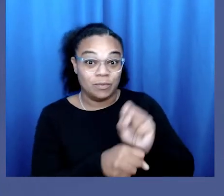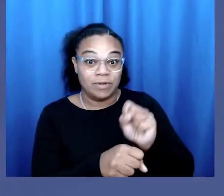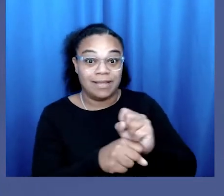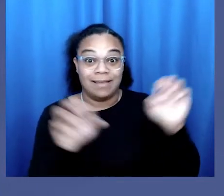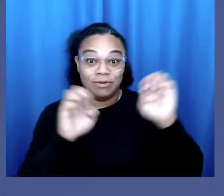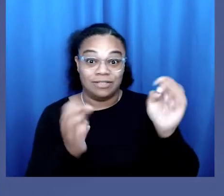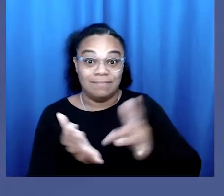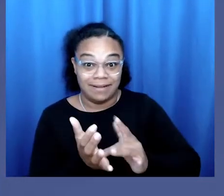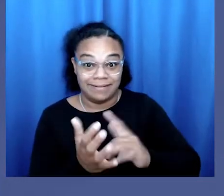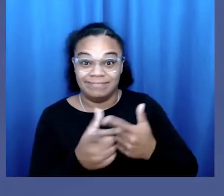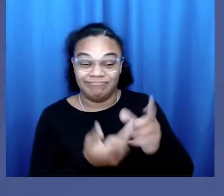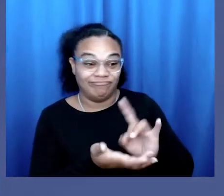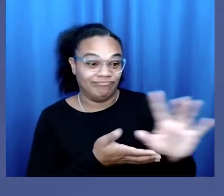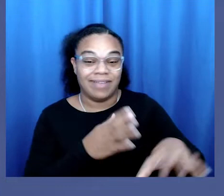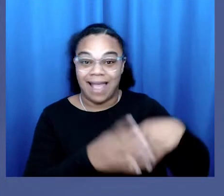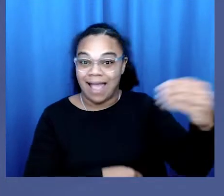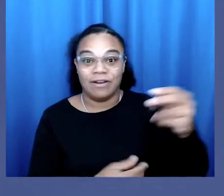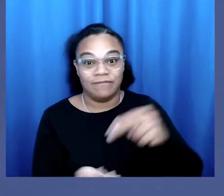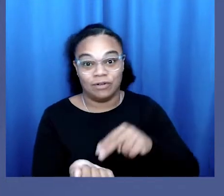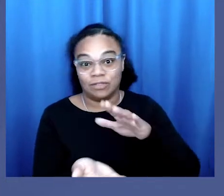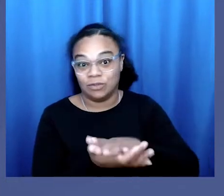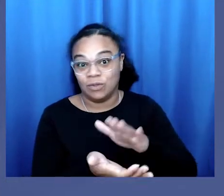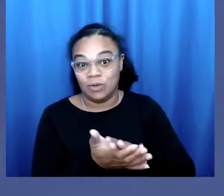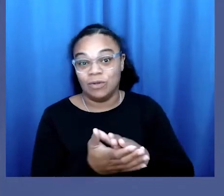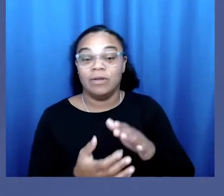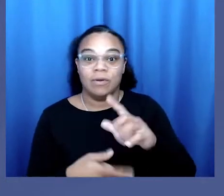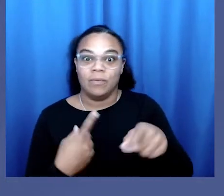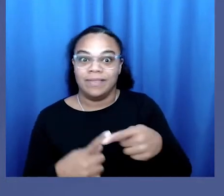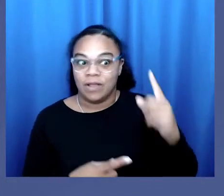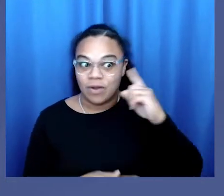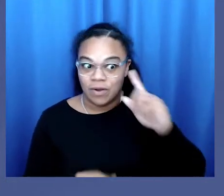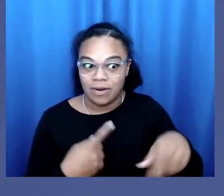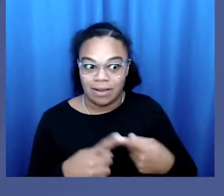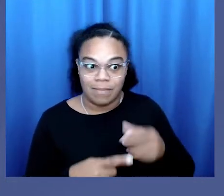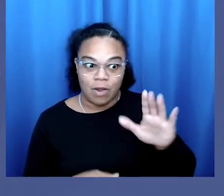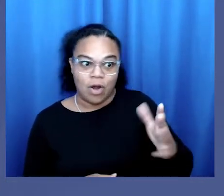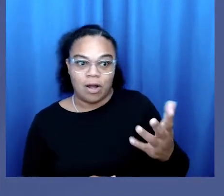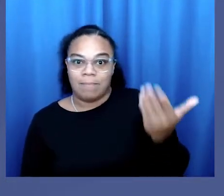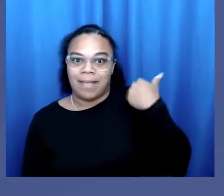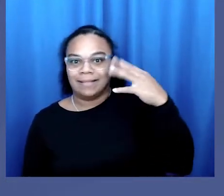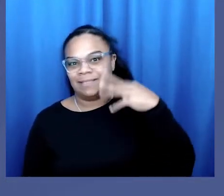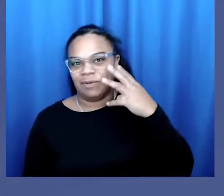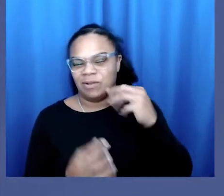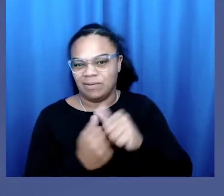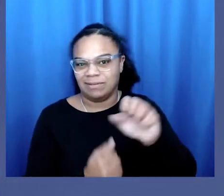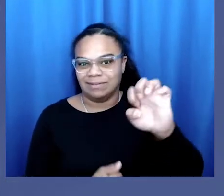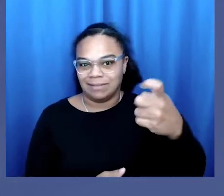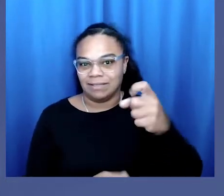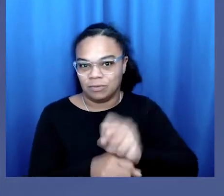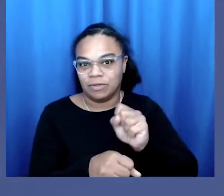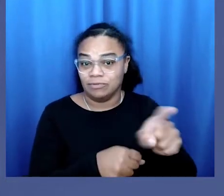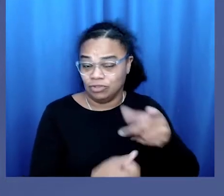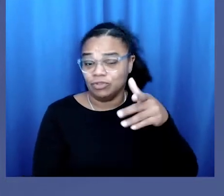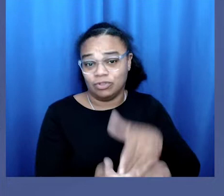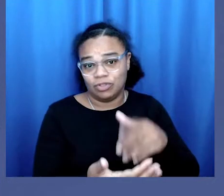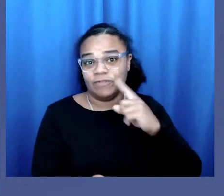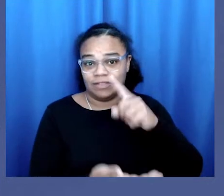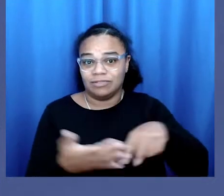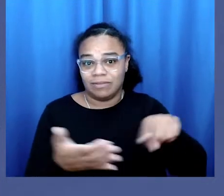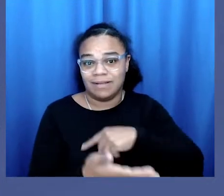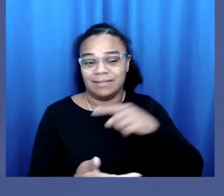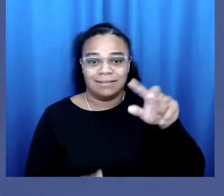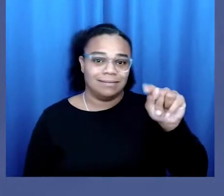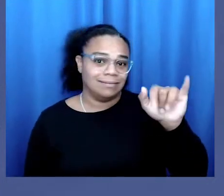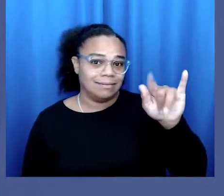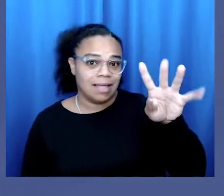medicine, Nikki was run out of nursing school by her professors when they found out about her past in sex work. She sued for discrimination under Title